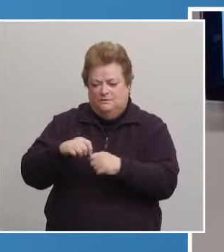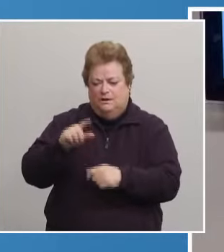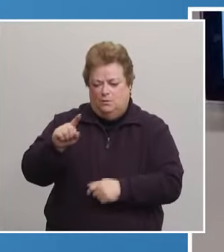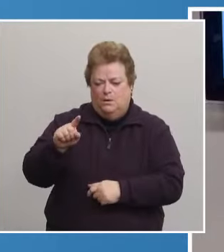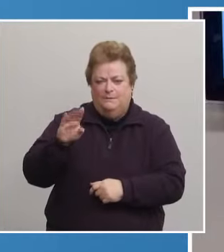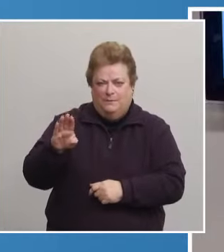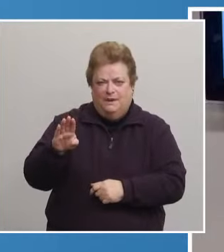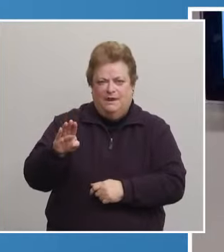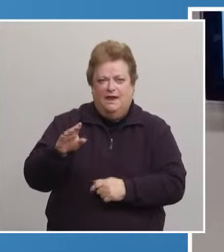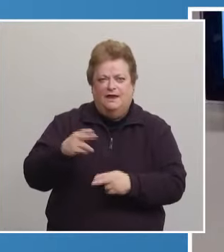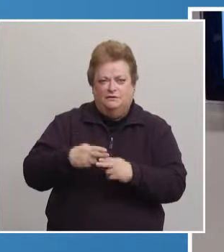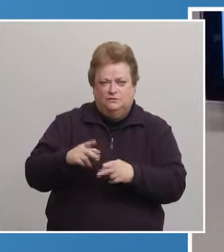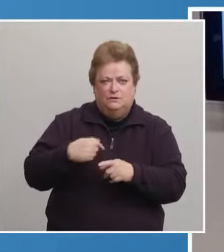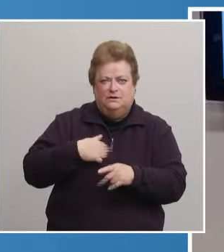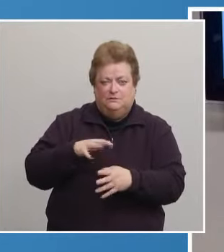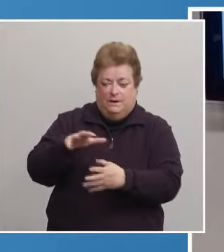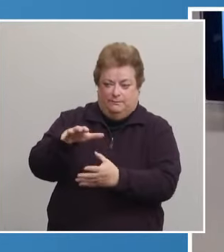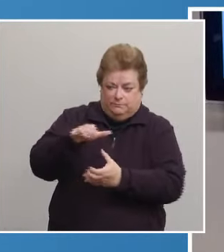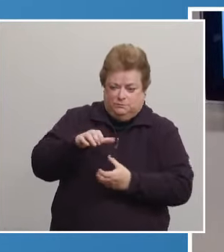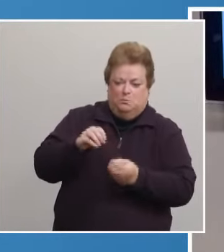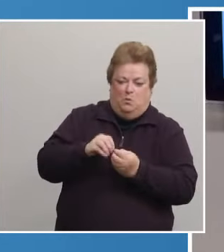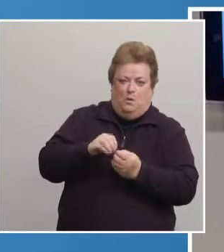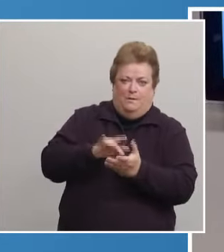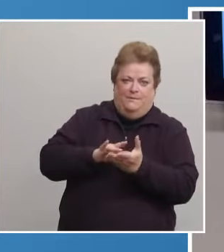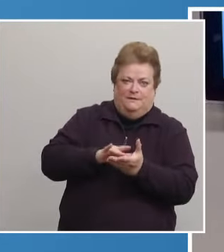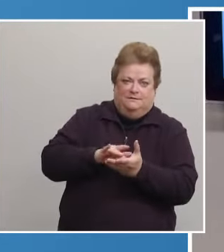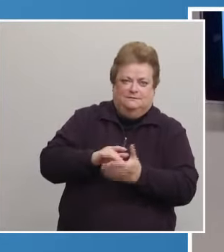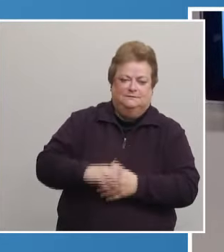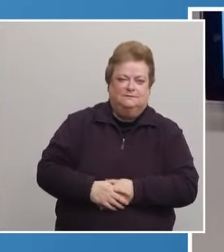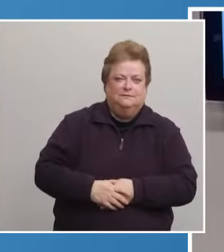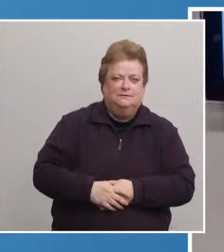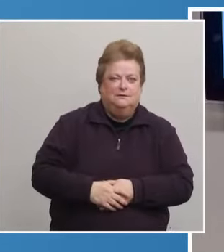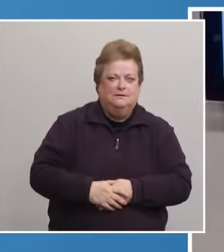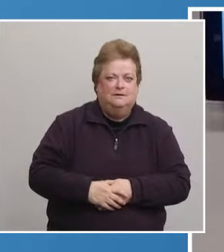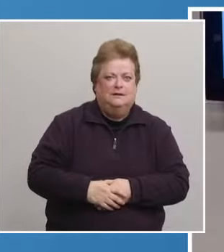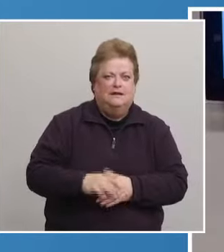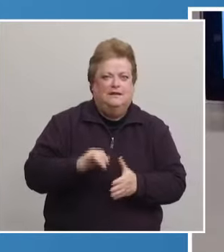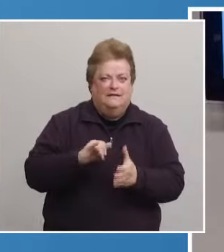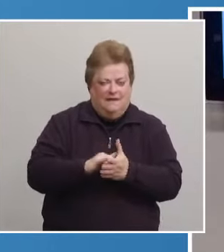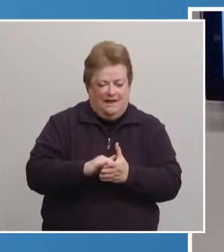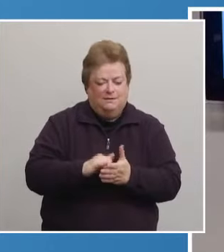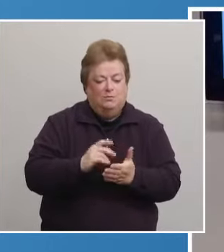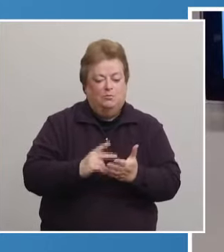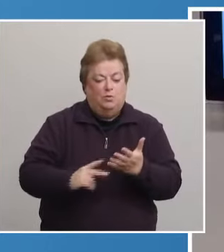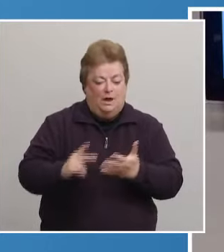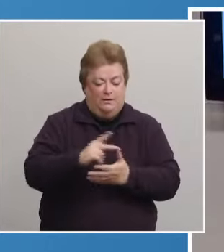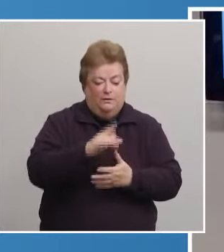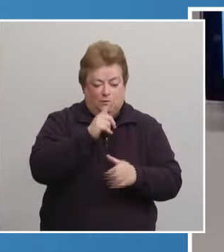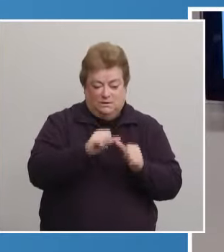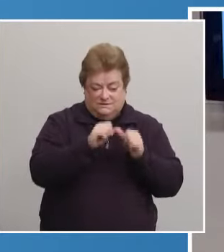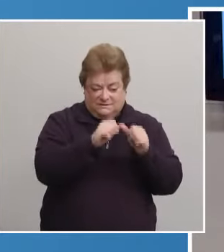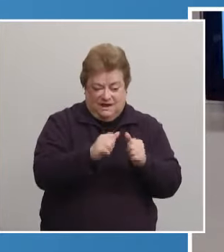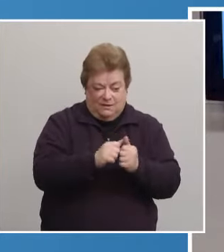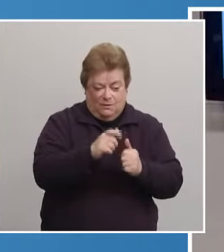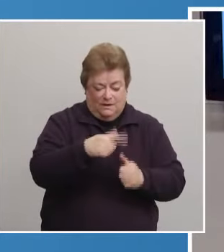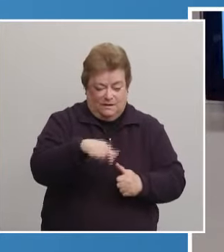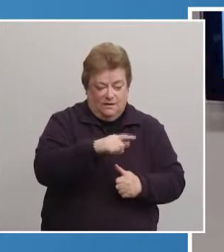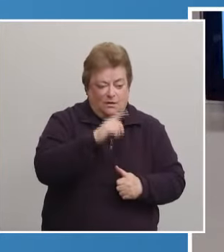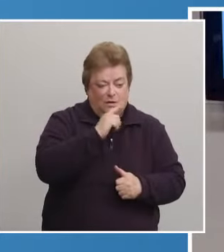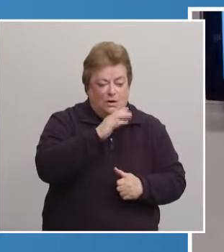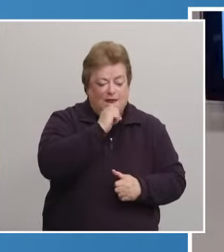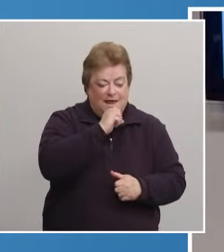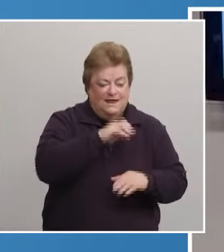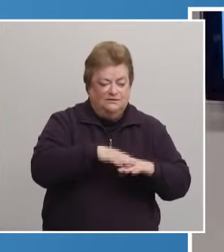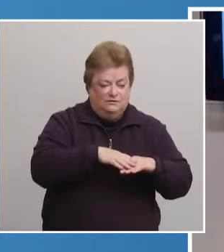as soon as we have more vaccine available. Our priority will remain with those who are in that age group of